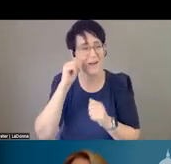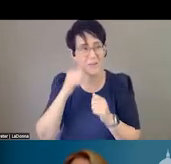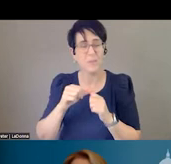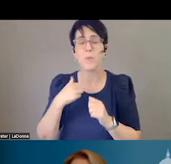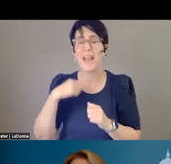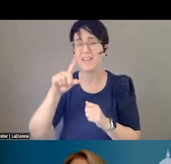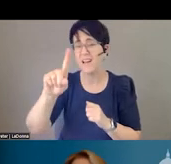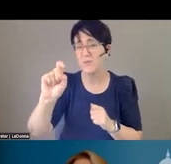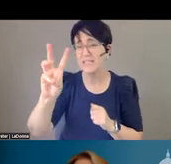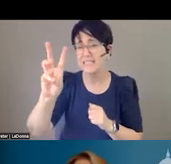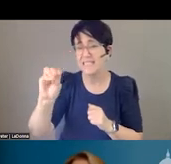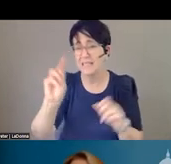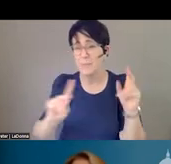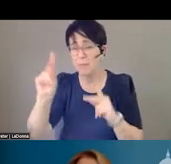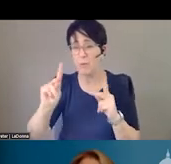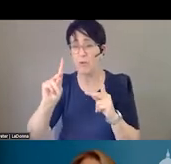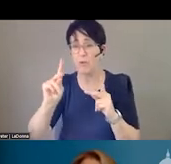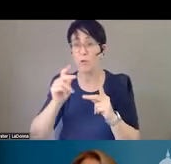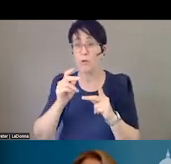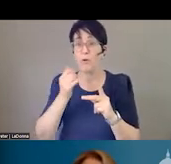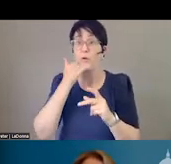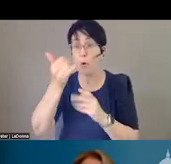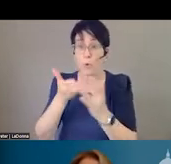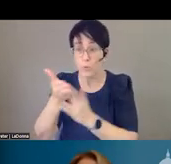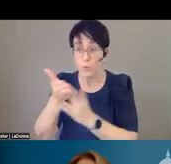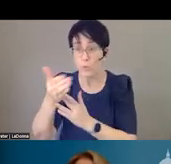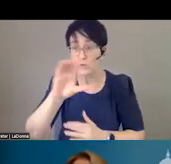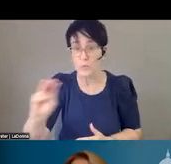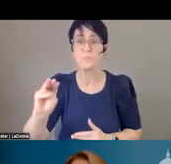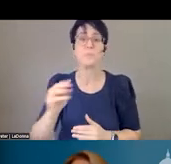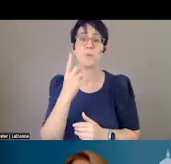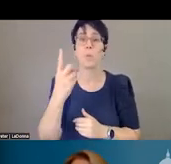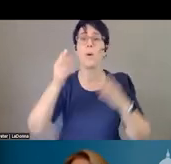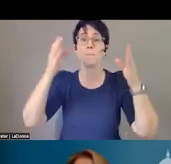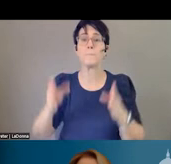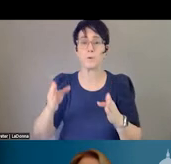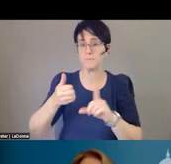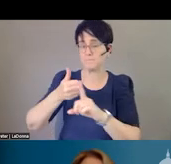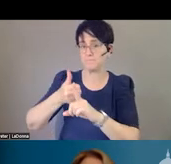in as support. And we had this testimony from Abraham. And he lost his wife, Holly.